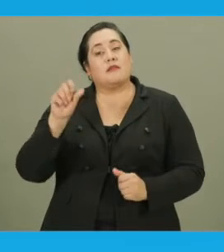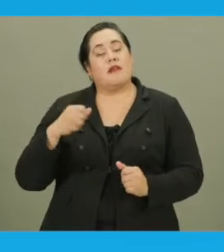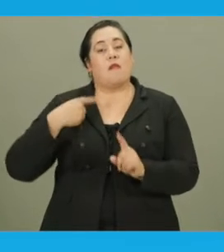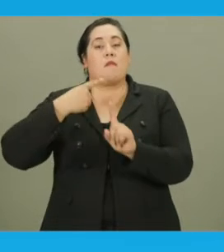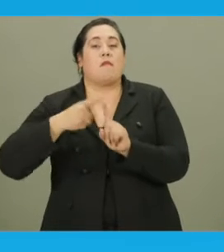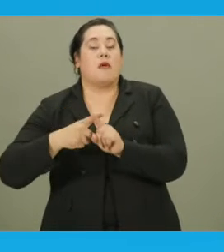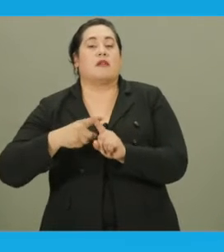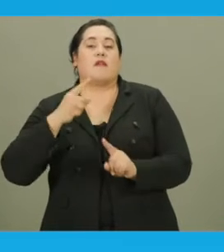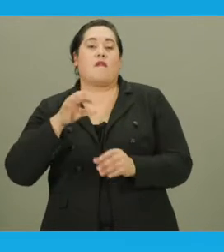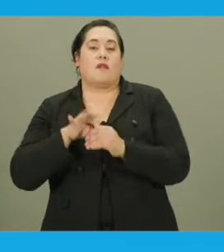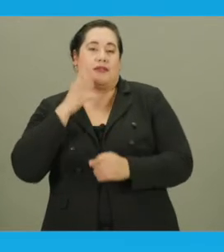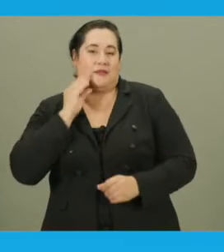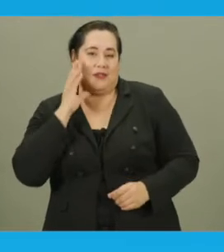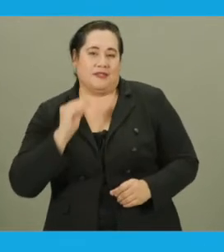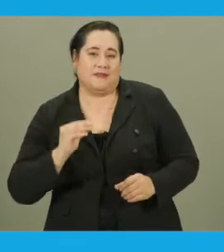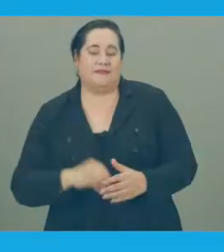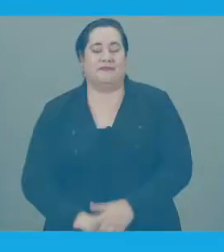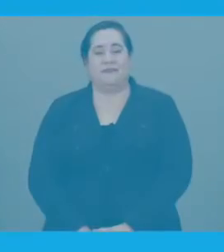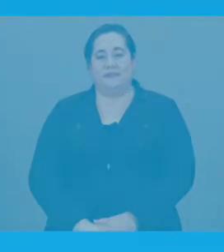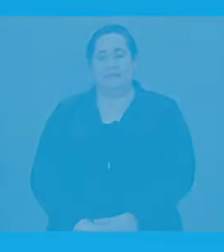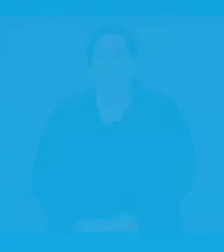have a positive voting experience.